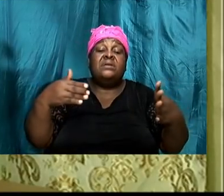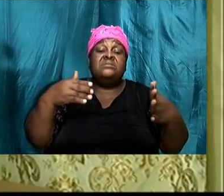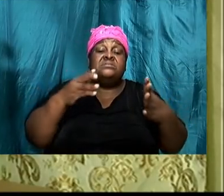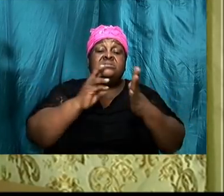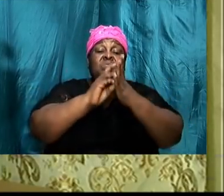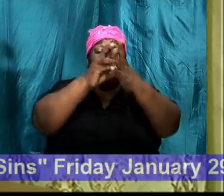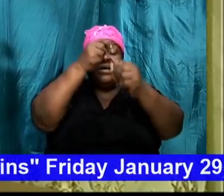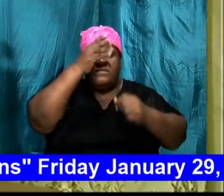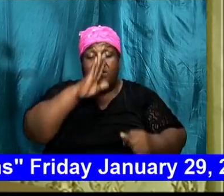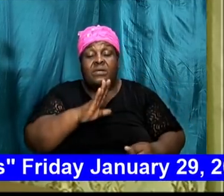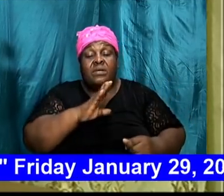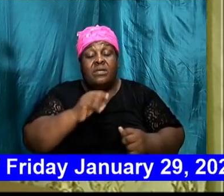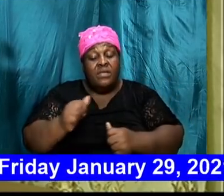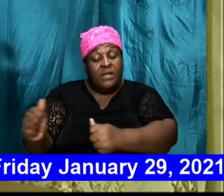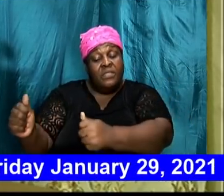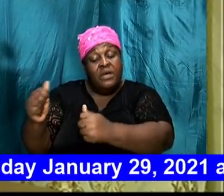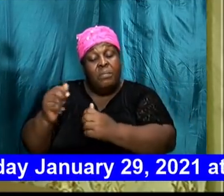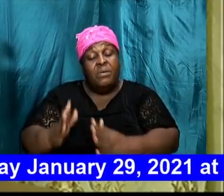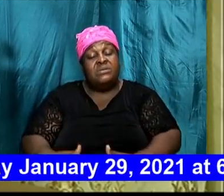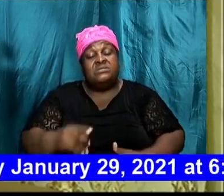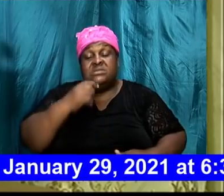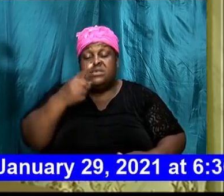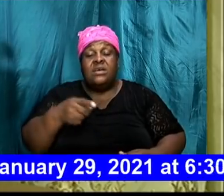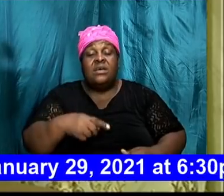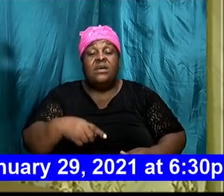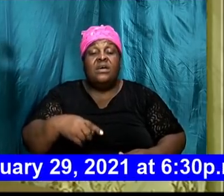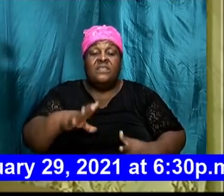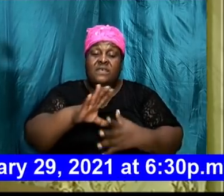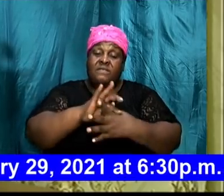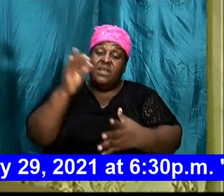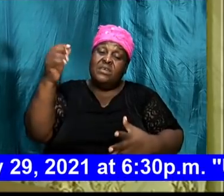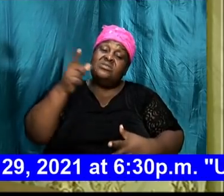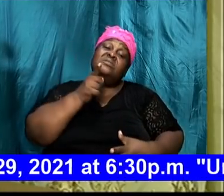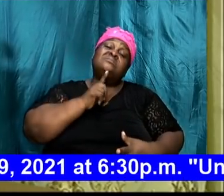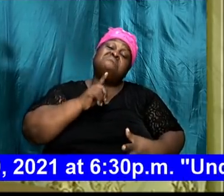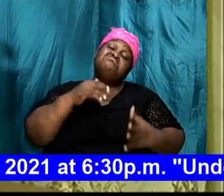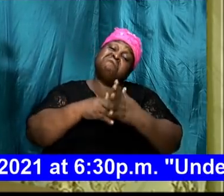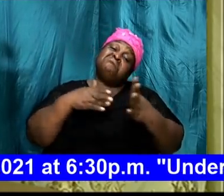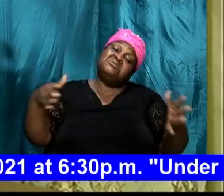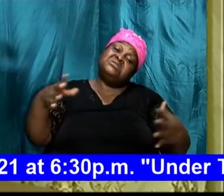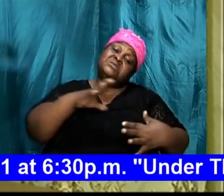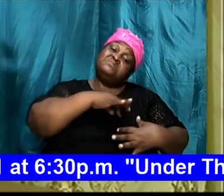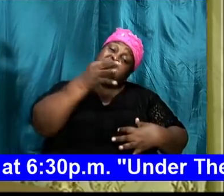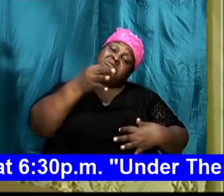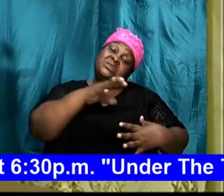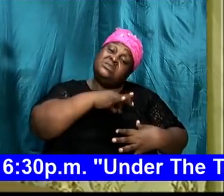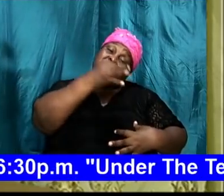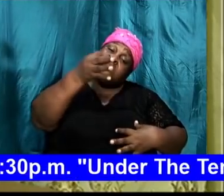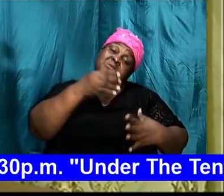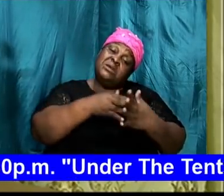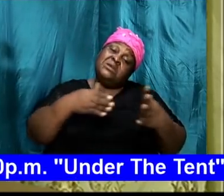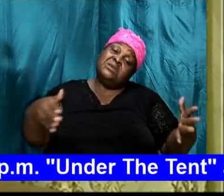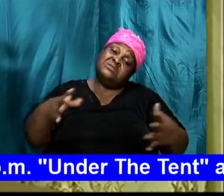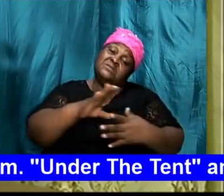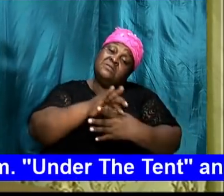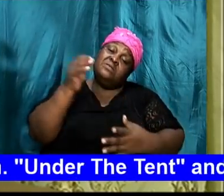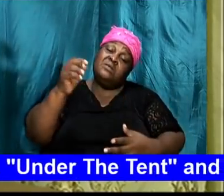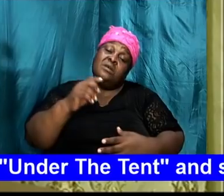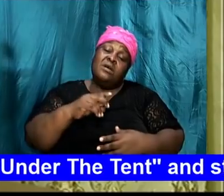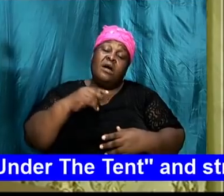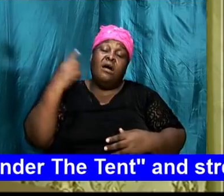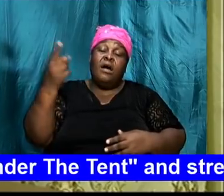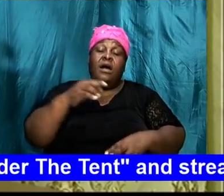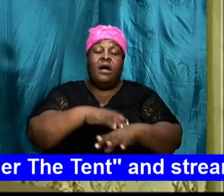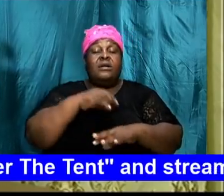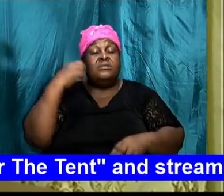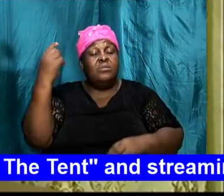flesh lusteth against the spirit and the spirit against the flesh so at all times there is a pull